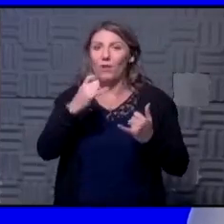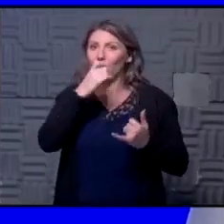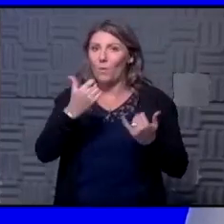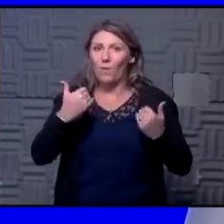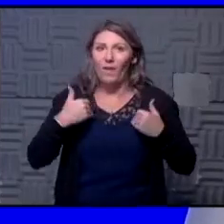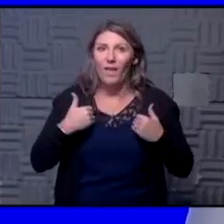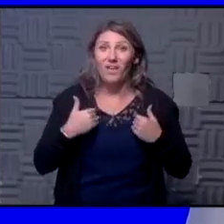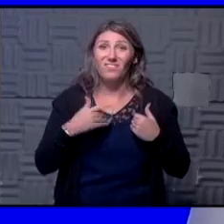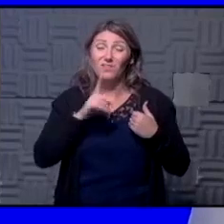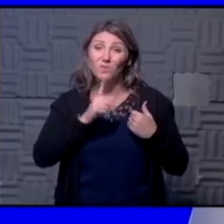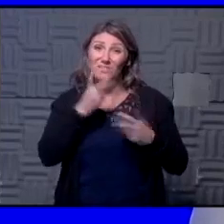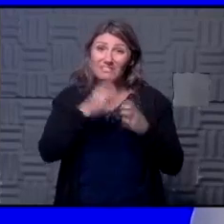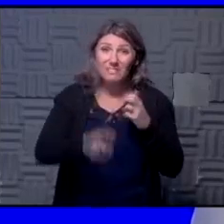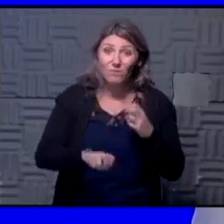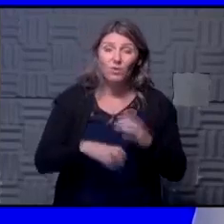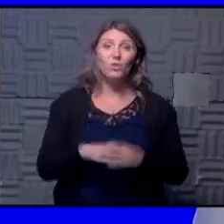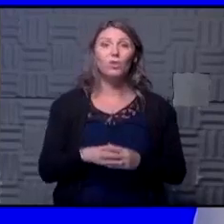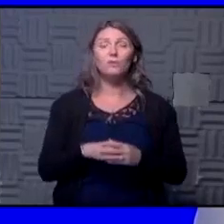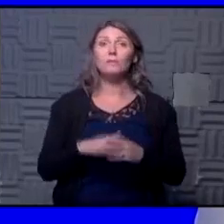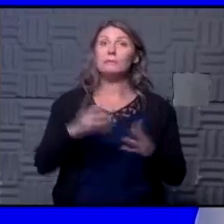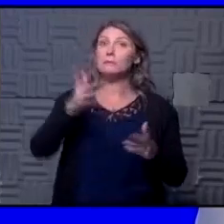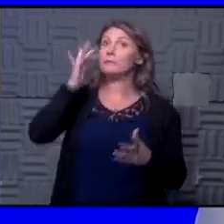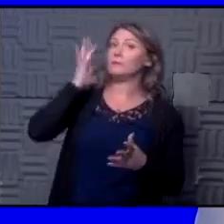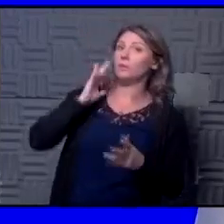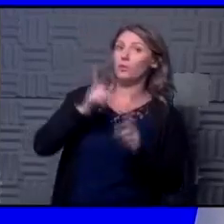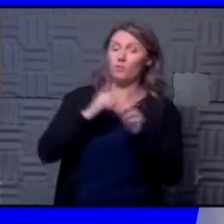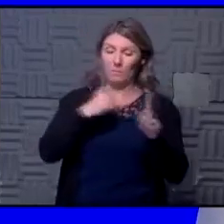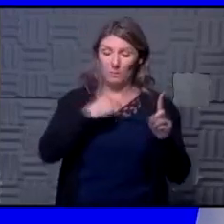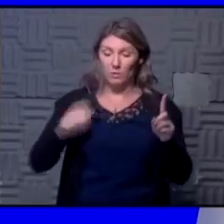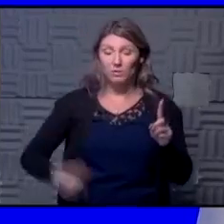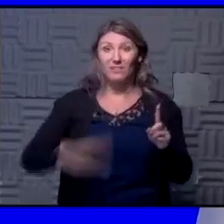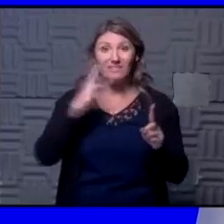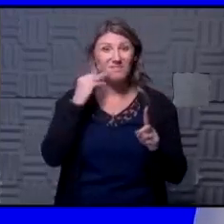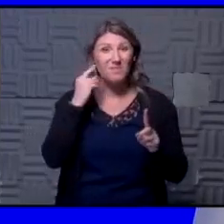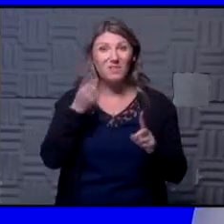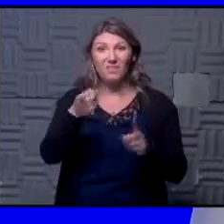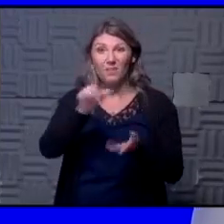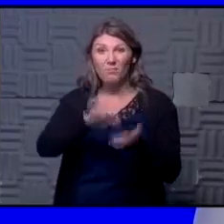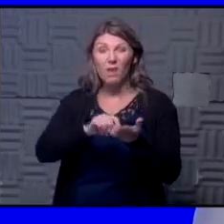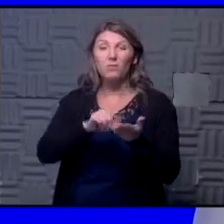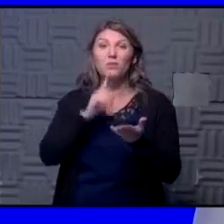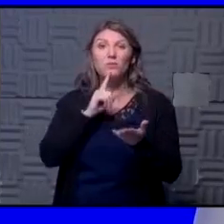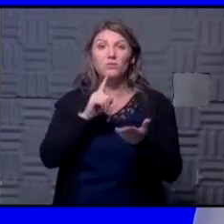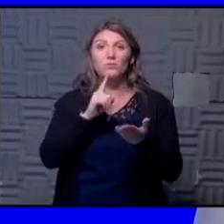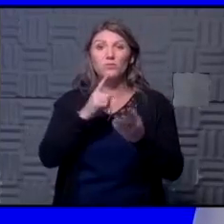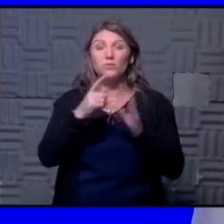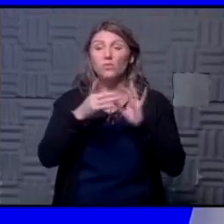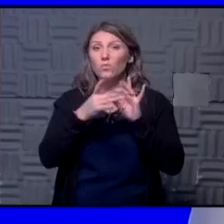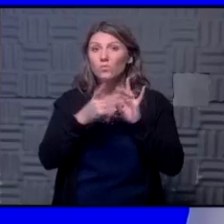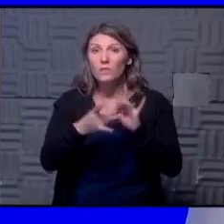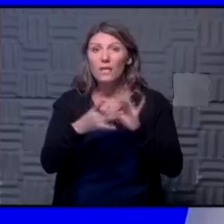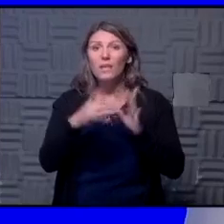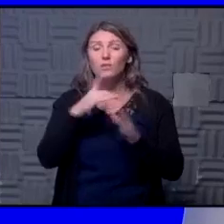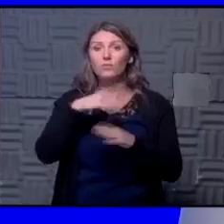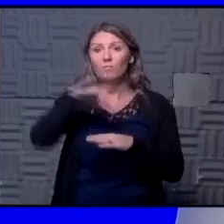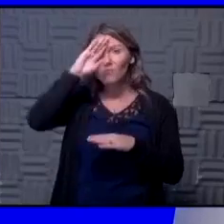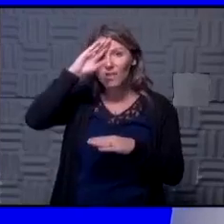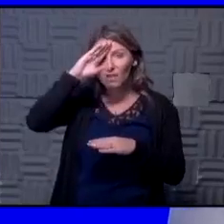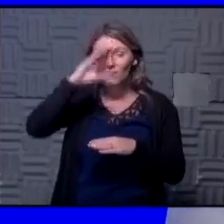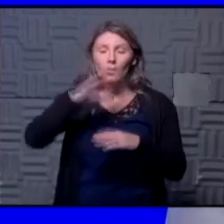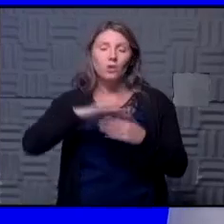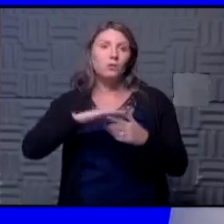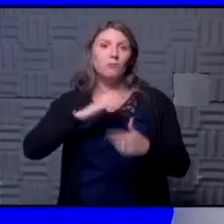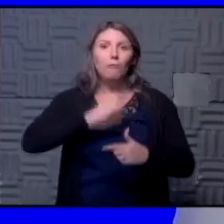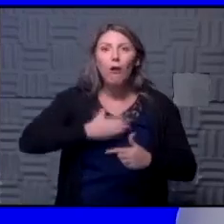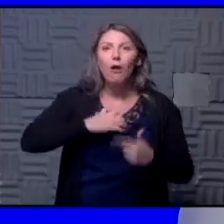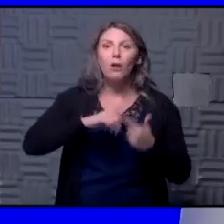that so it is very difficult again historically from the chinese experience they just published on fever cough shortness of breath well we know that's not